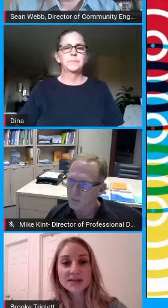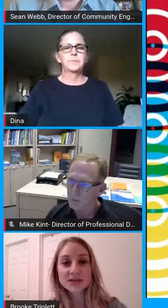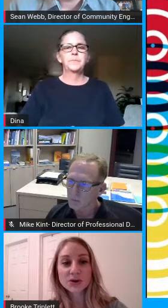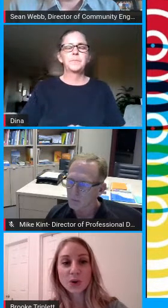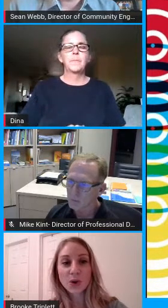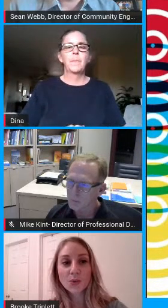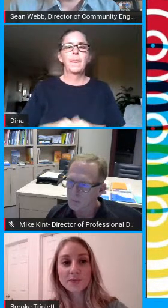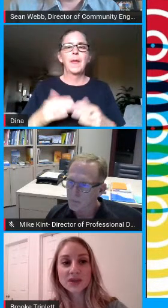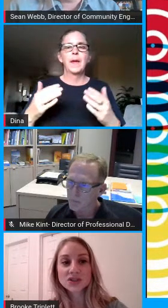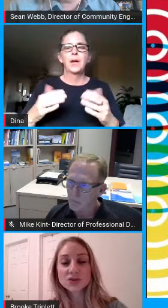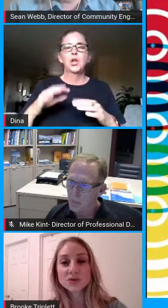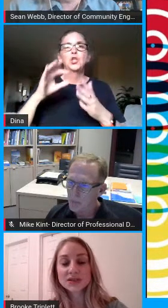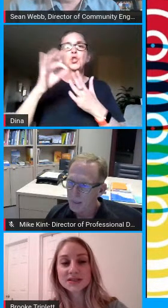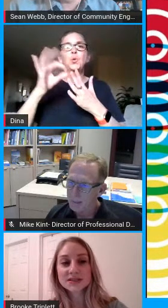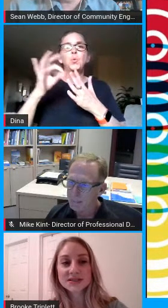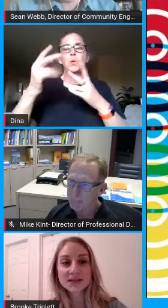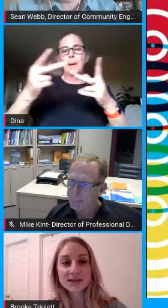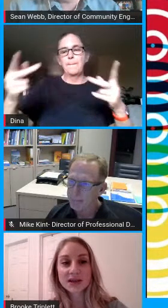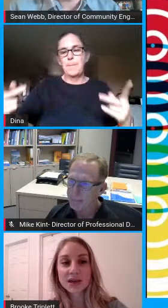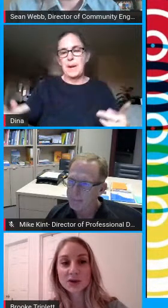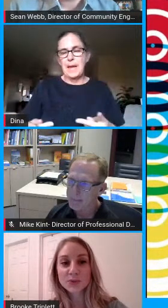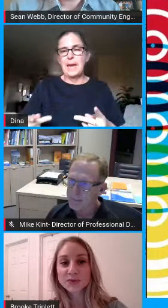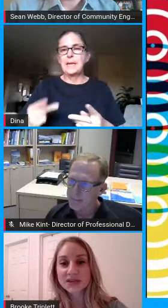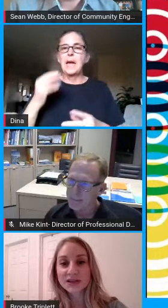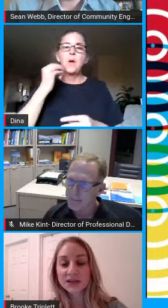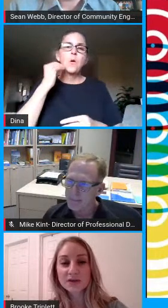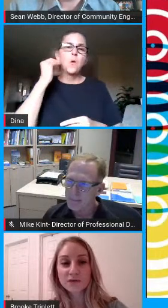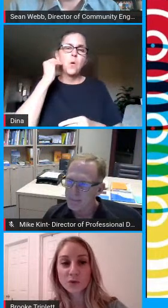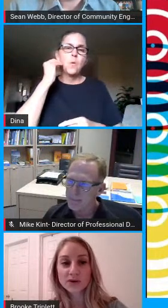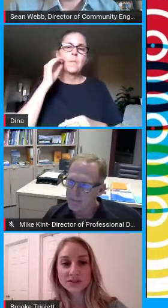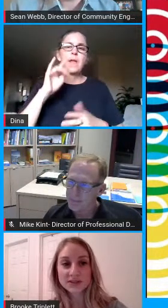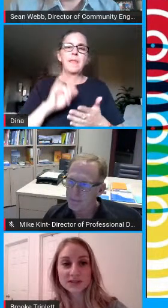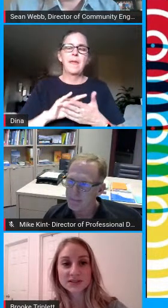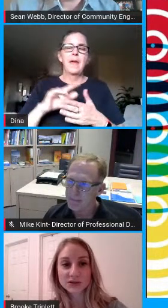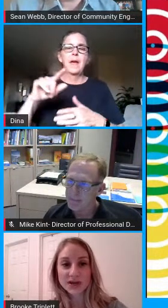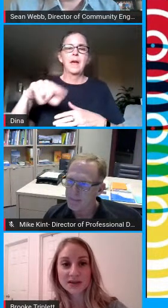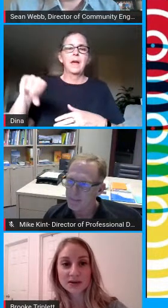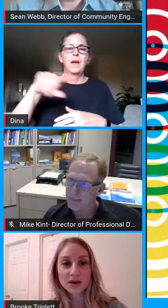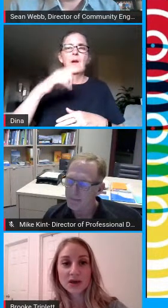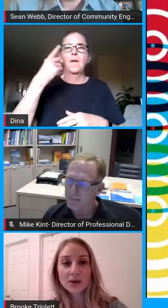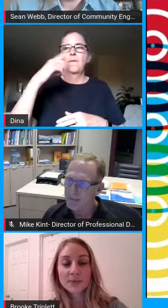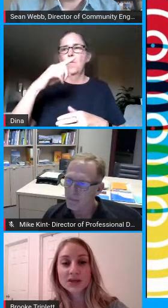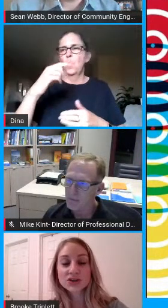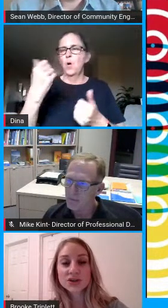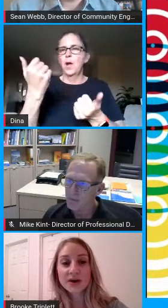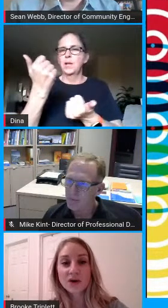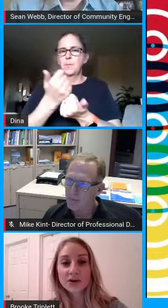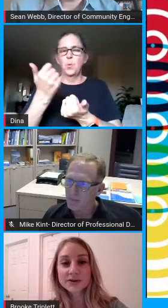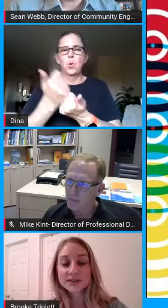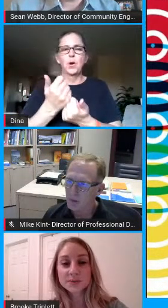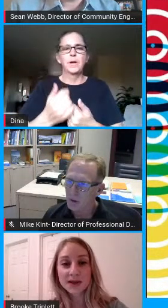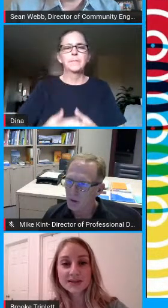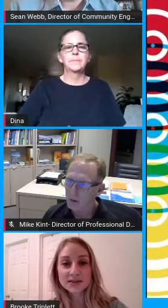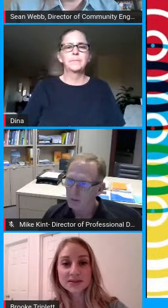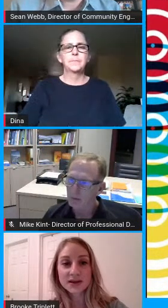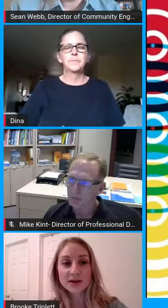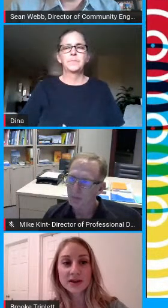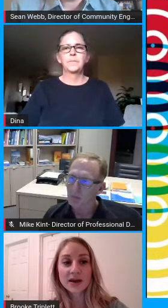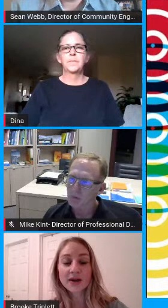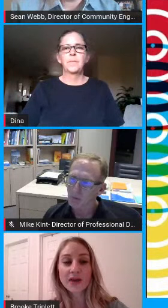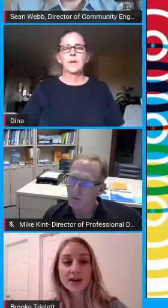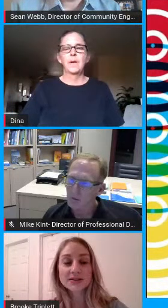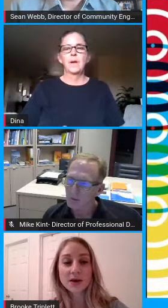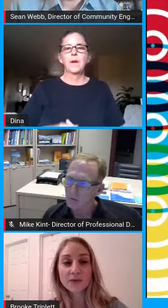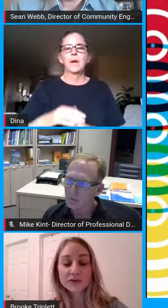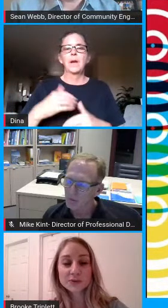choose a place in your home that you use consistently and routinely for distance learning make sure you have all your supplies in this